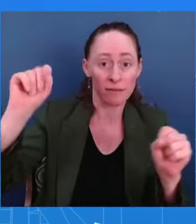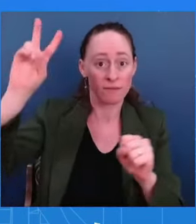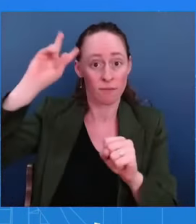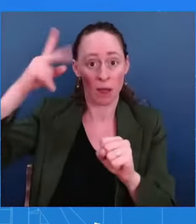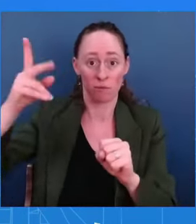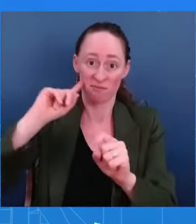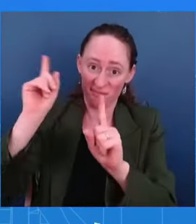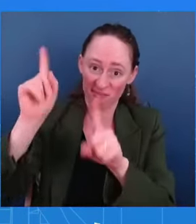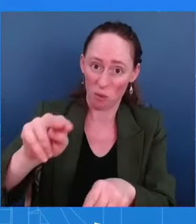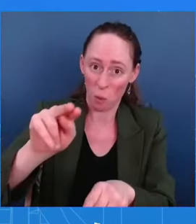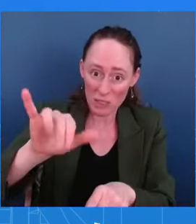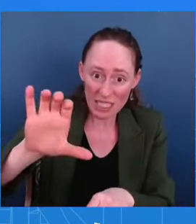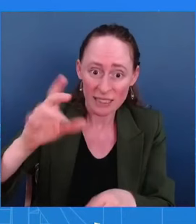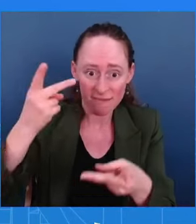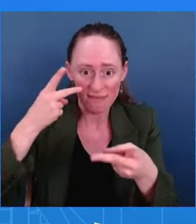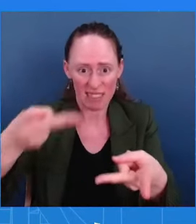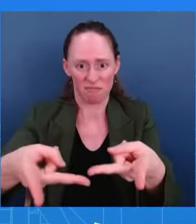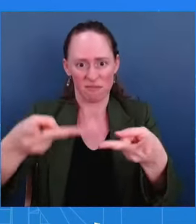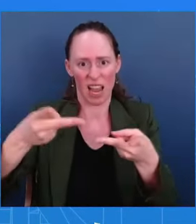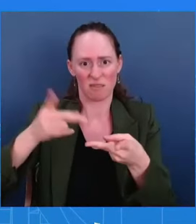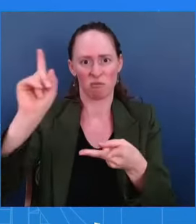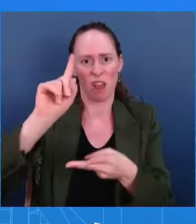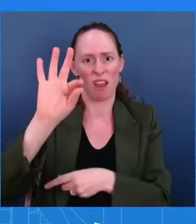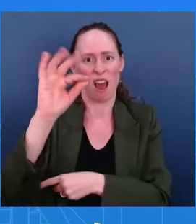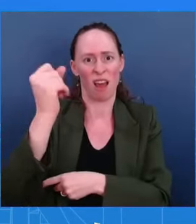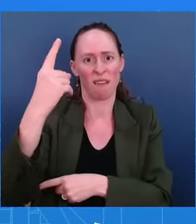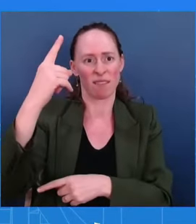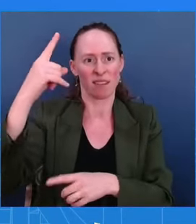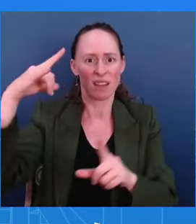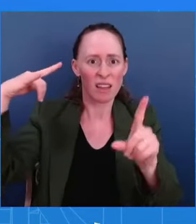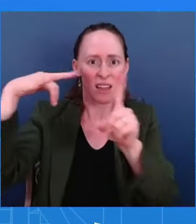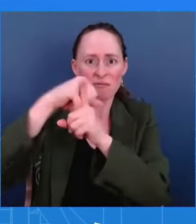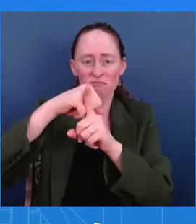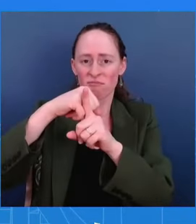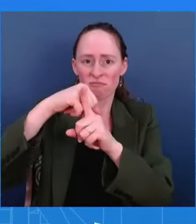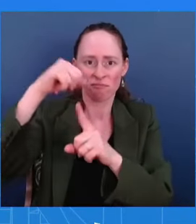more details to share. Okay. There'll be at Ground Zero for the memorial? Yes. Okay.